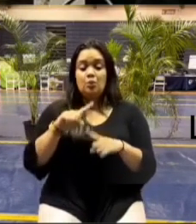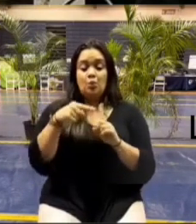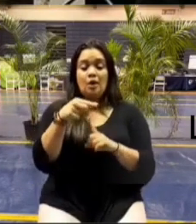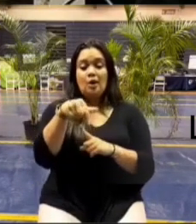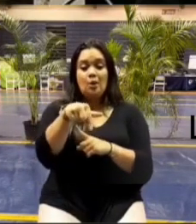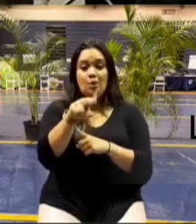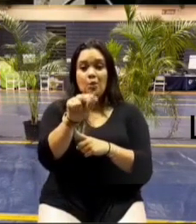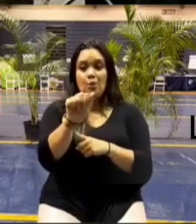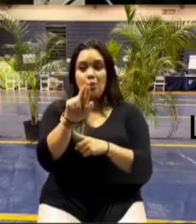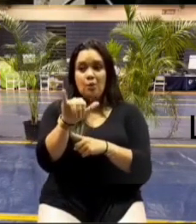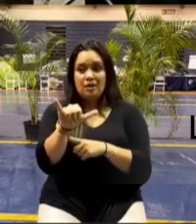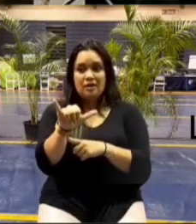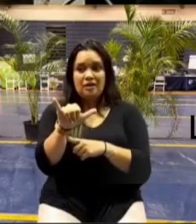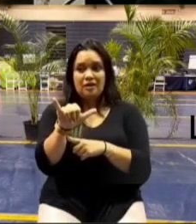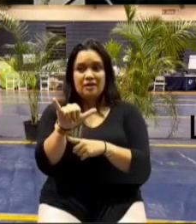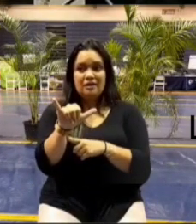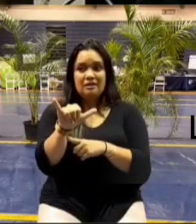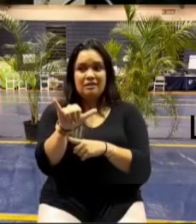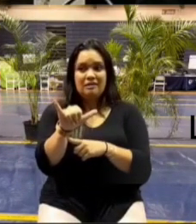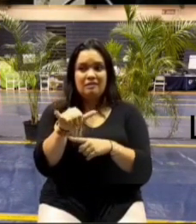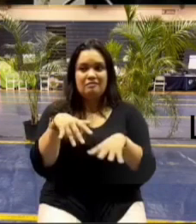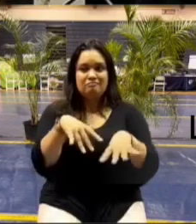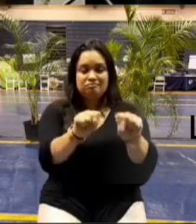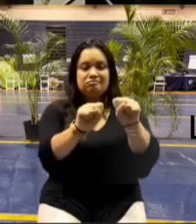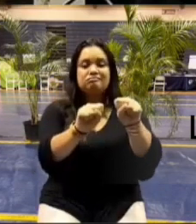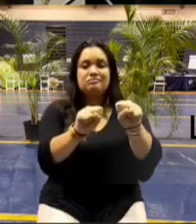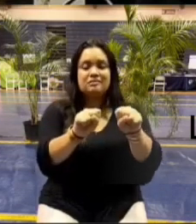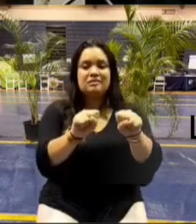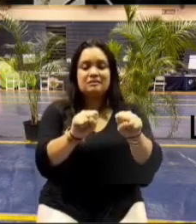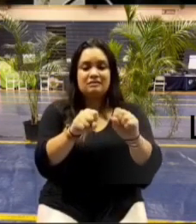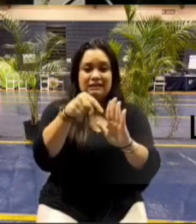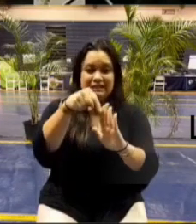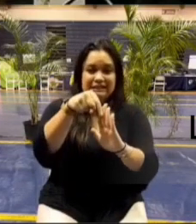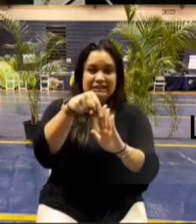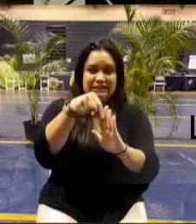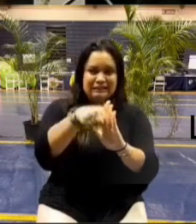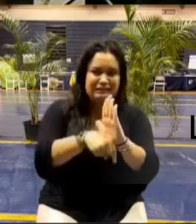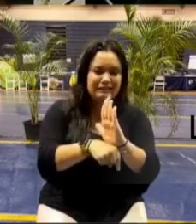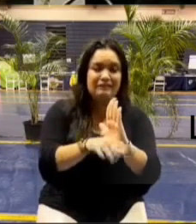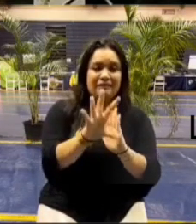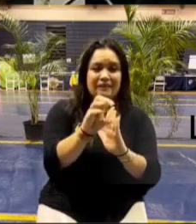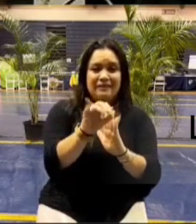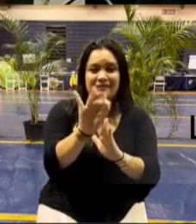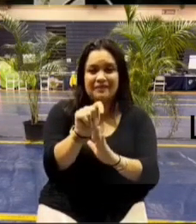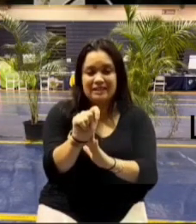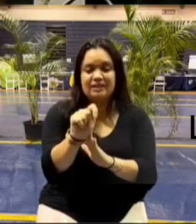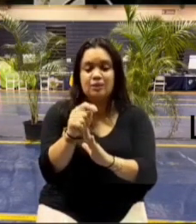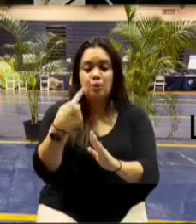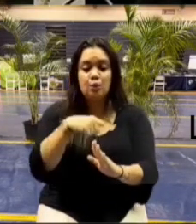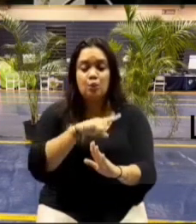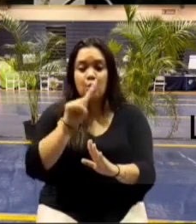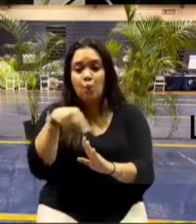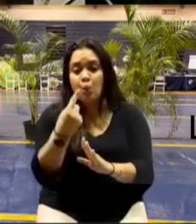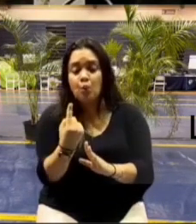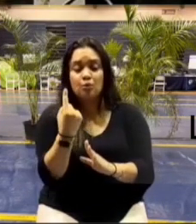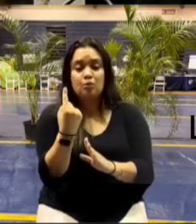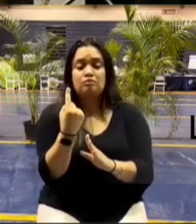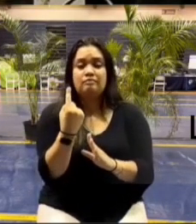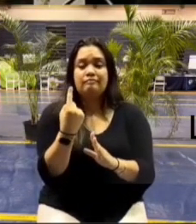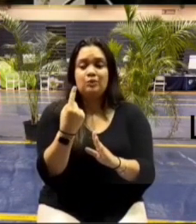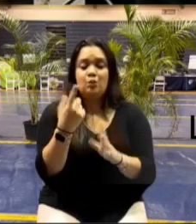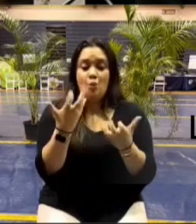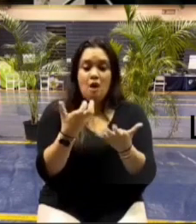is quarried and there's 45 or 50 feet of depth we're the only ones who want to buy that